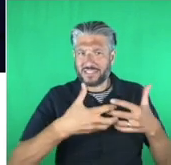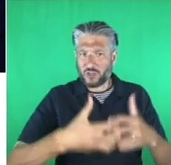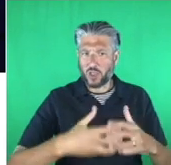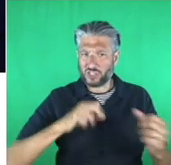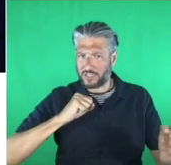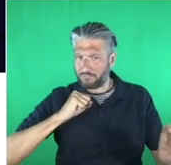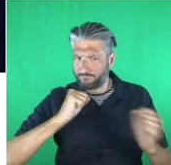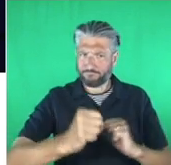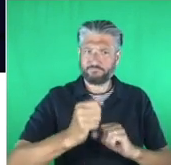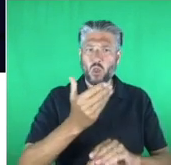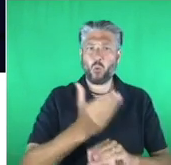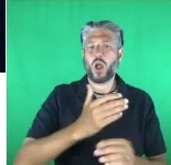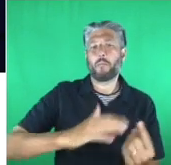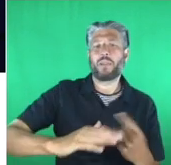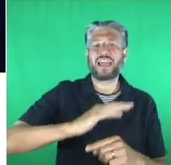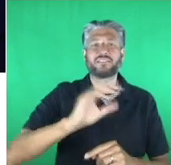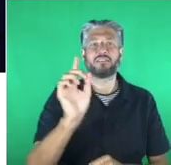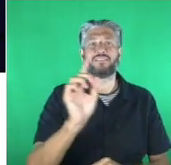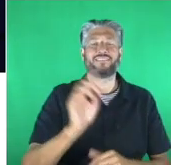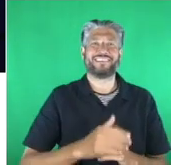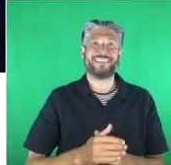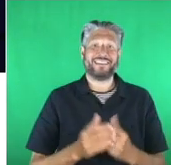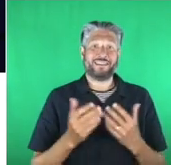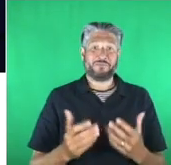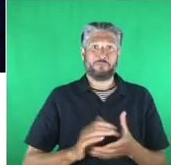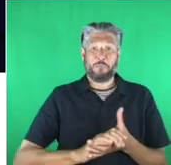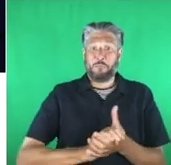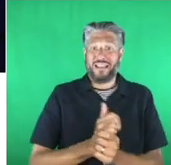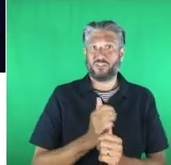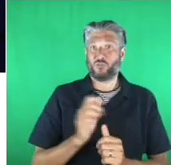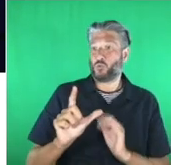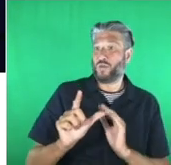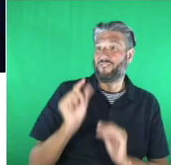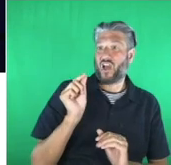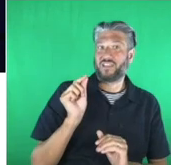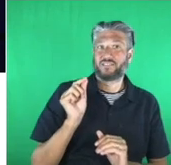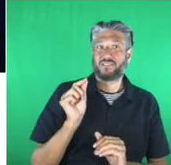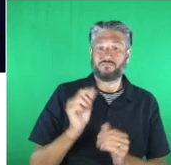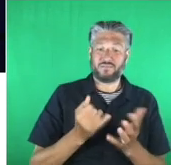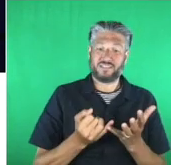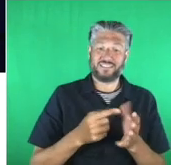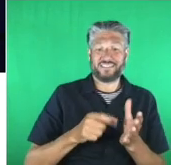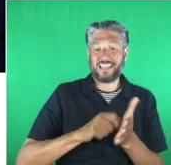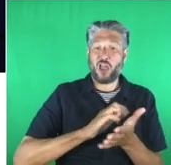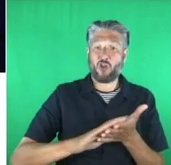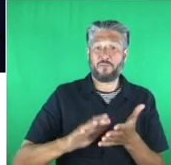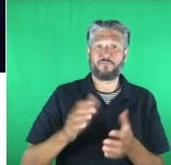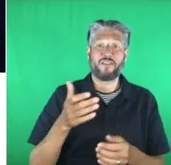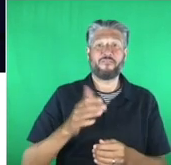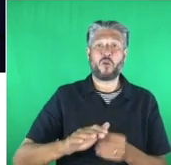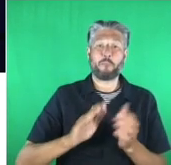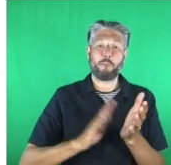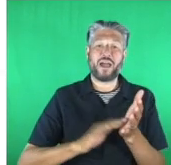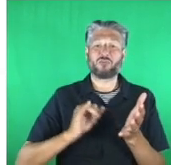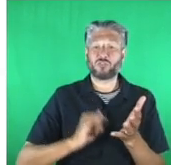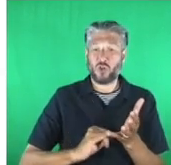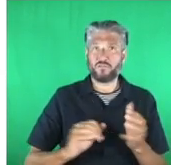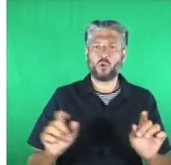find out who the winner is and to announce that here is Sarah Foxall, Citizenship Manager at Microsoft and AbilityNet trustee.